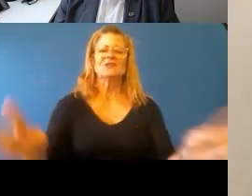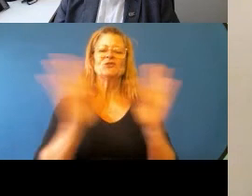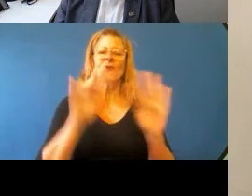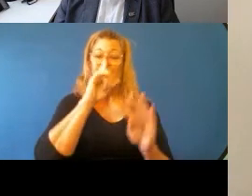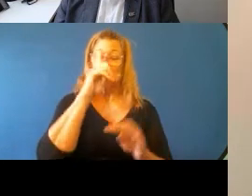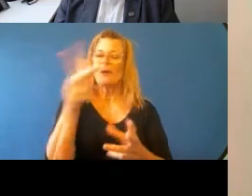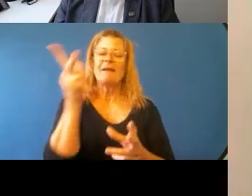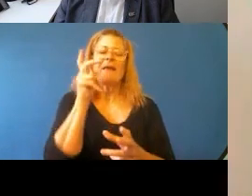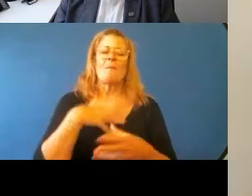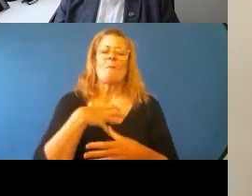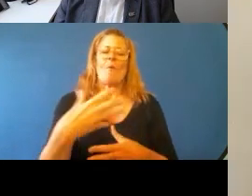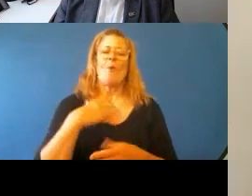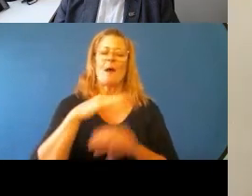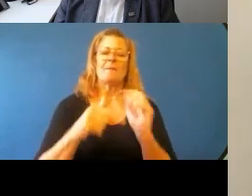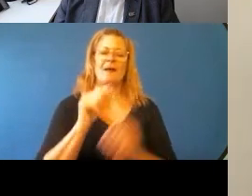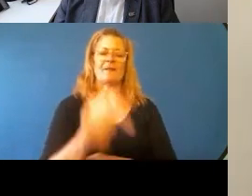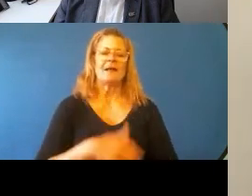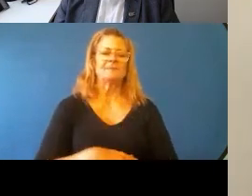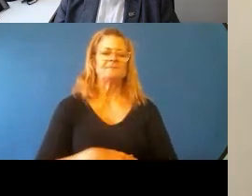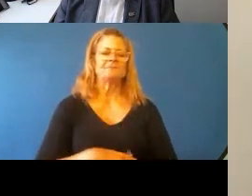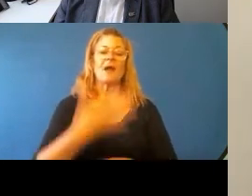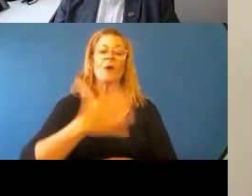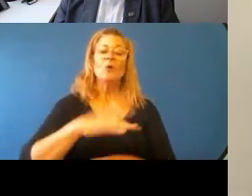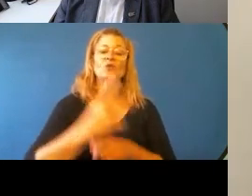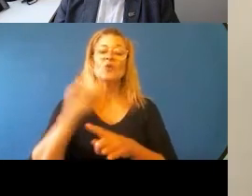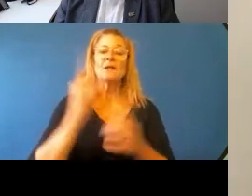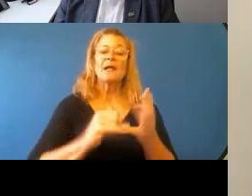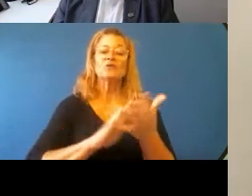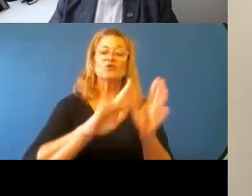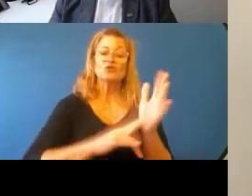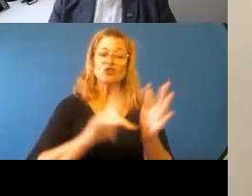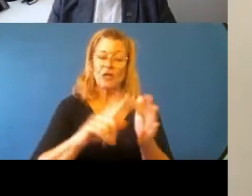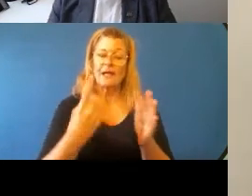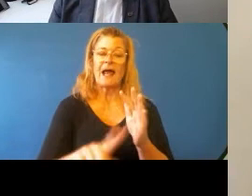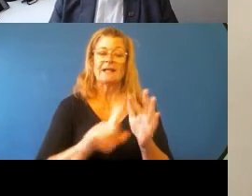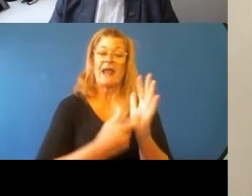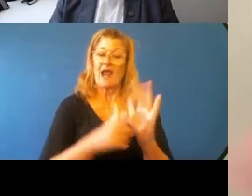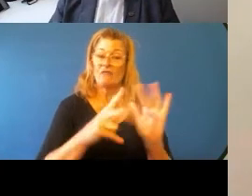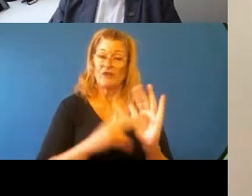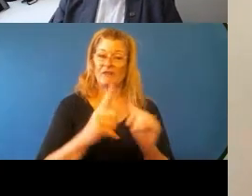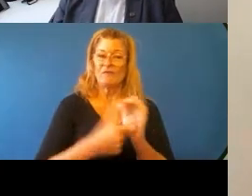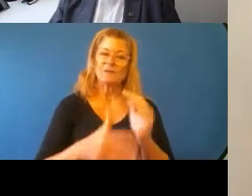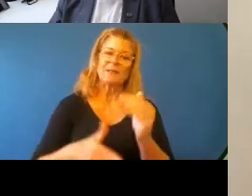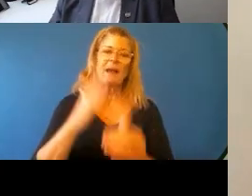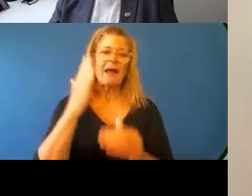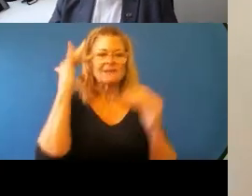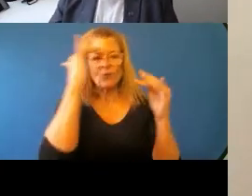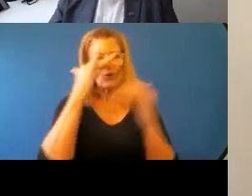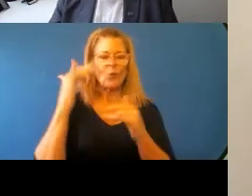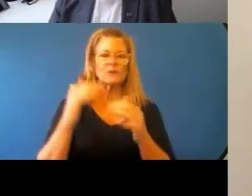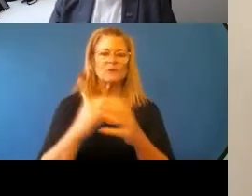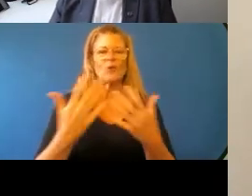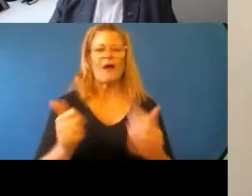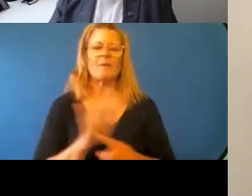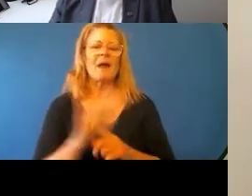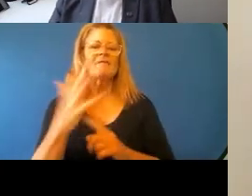going to go to you, Shane, and you, Erin, in a second for some final thoughts. We've got about five minutes